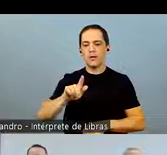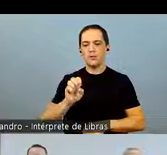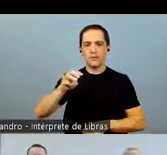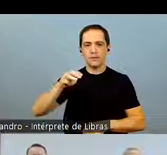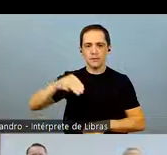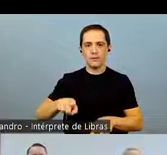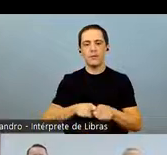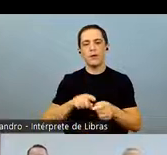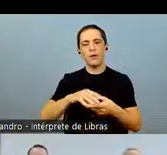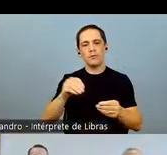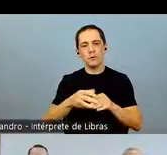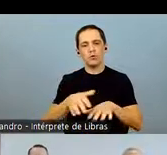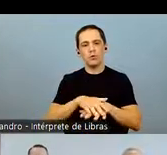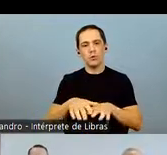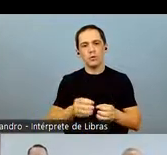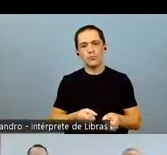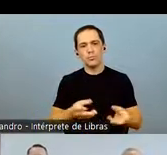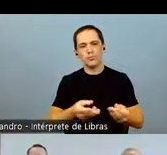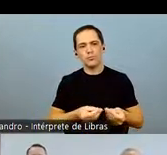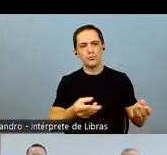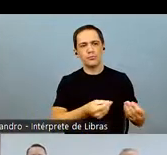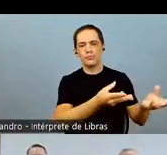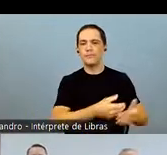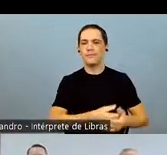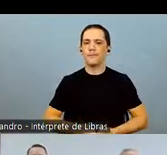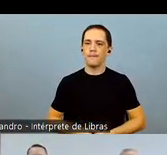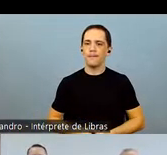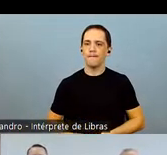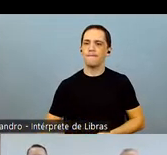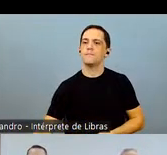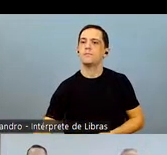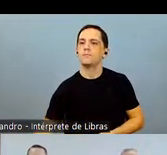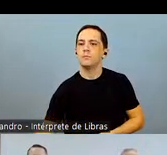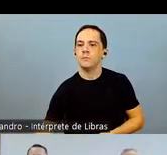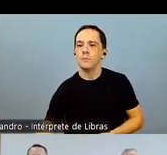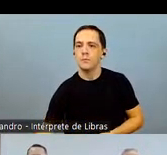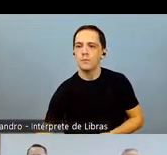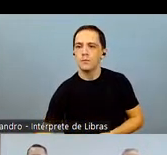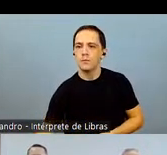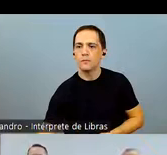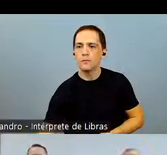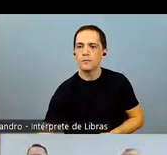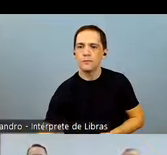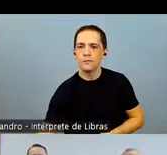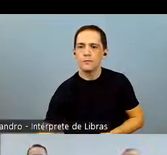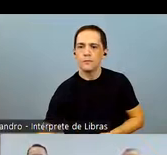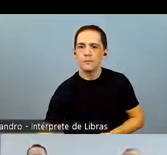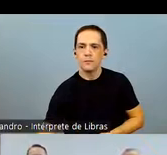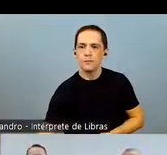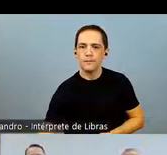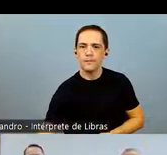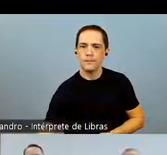variation was the improvement in margins and the increased volume of cotton and soybean